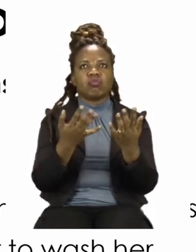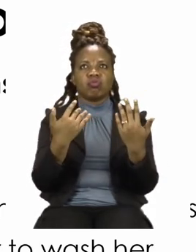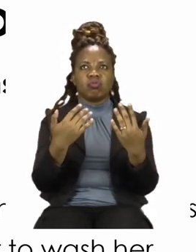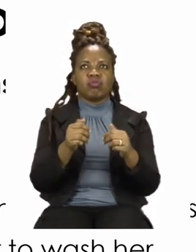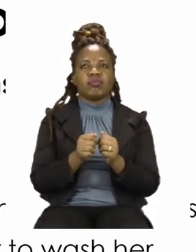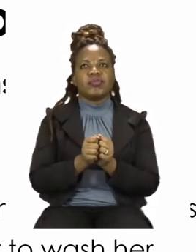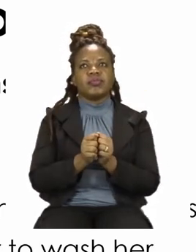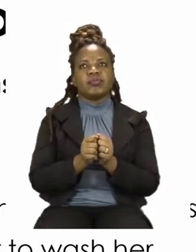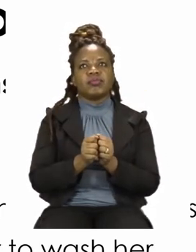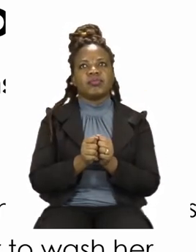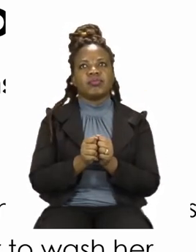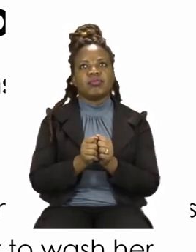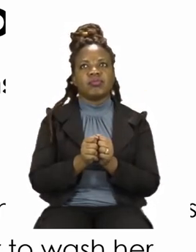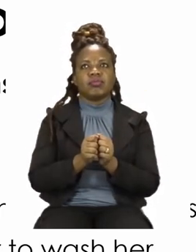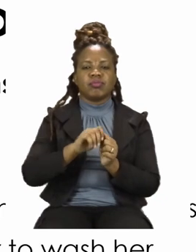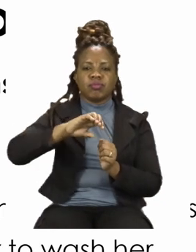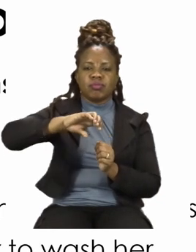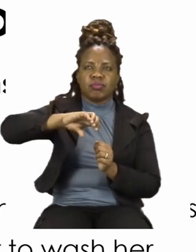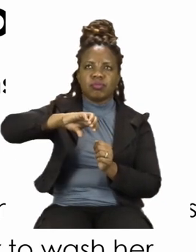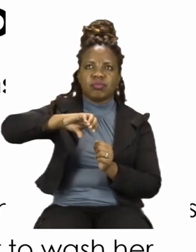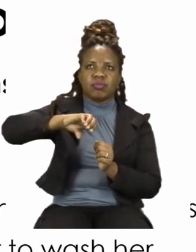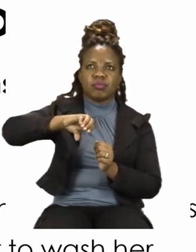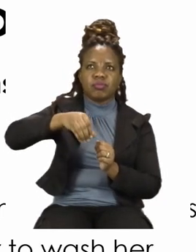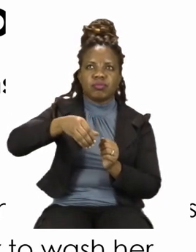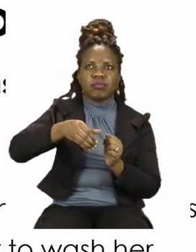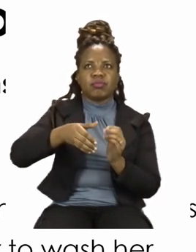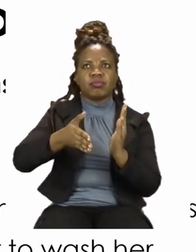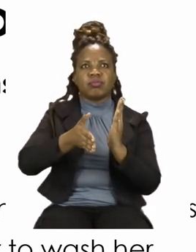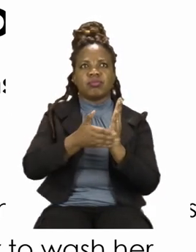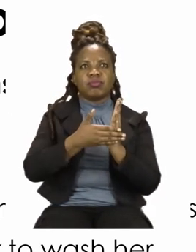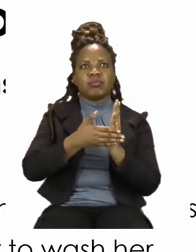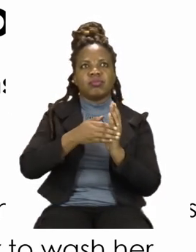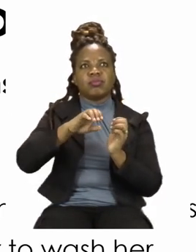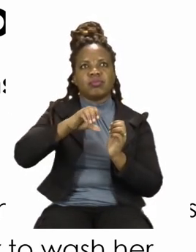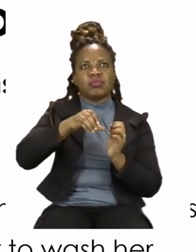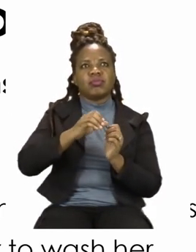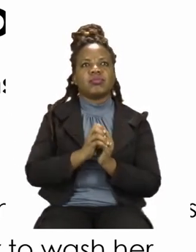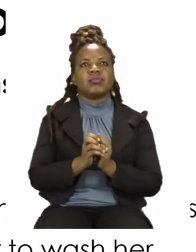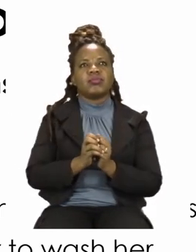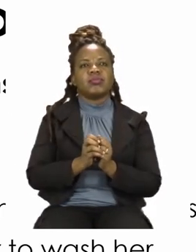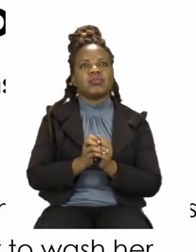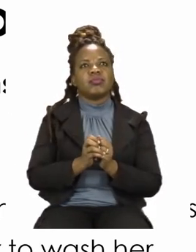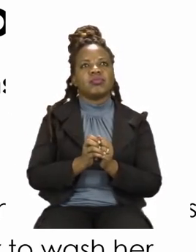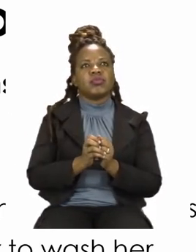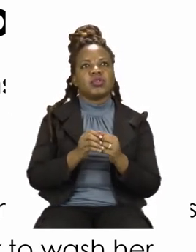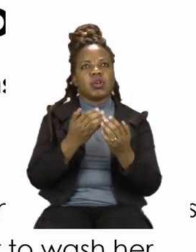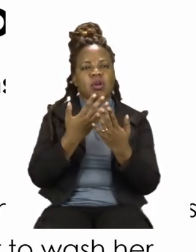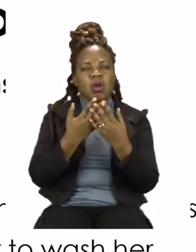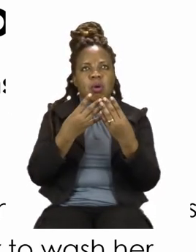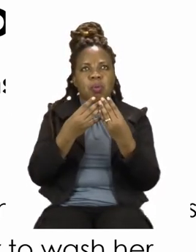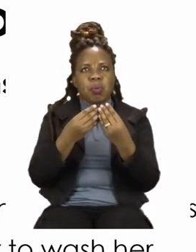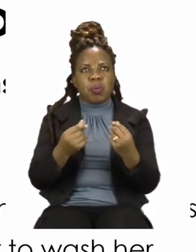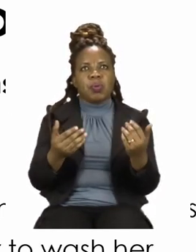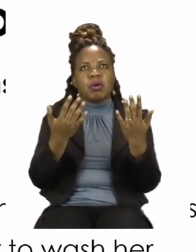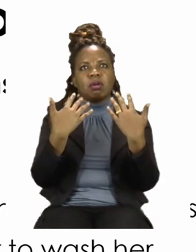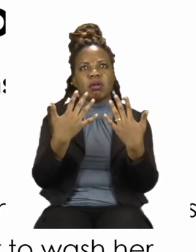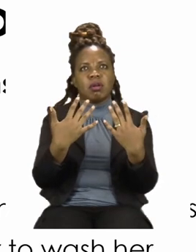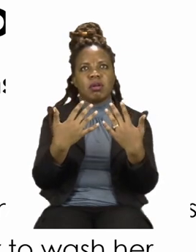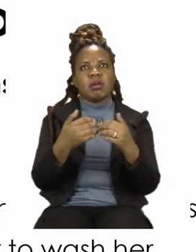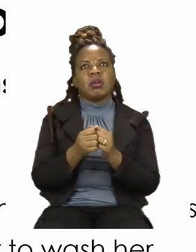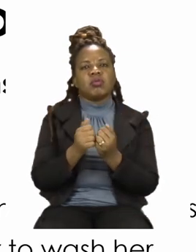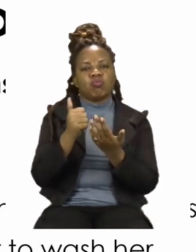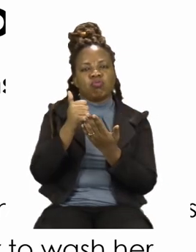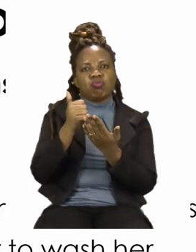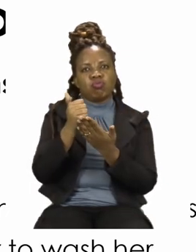She washes her hands. She dries her hands on a clean